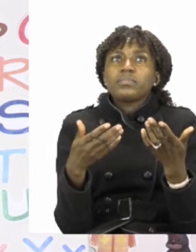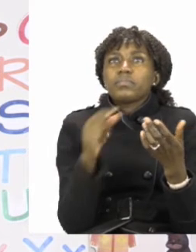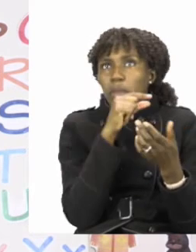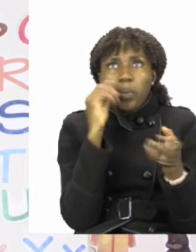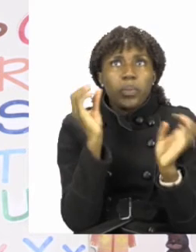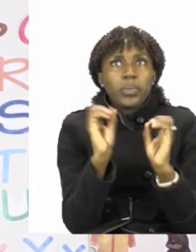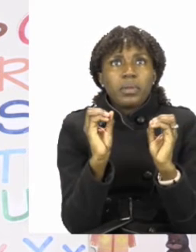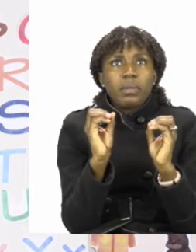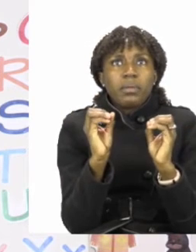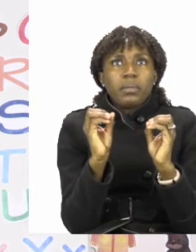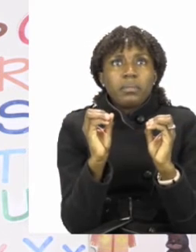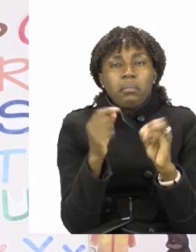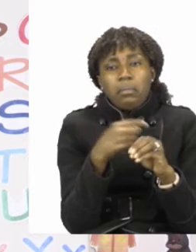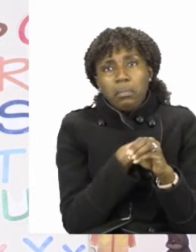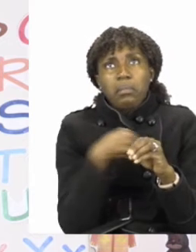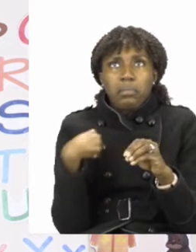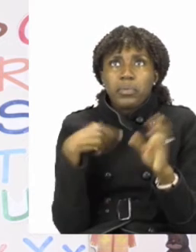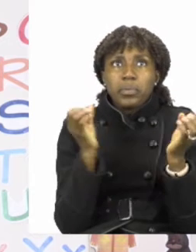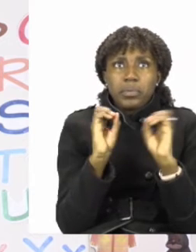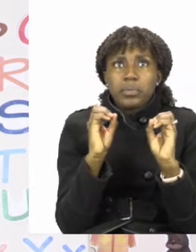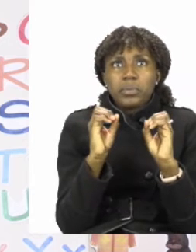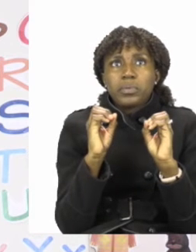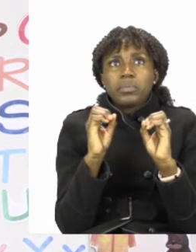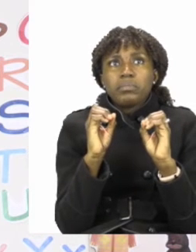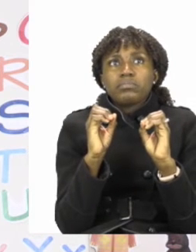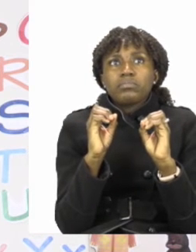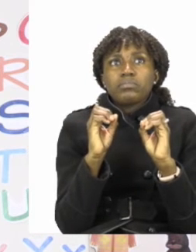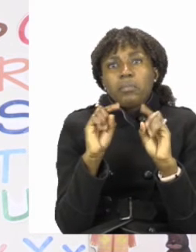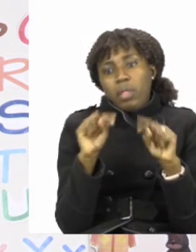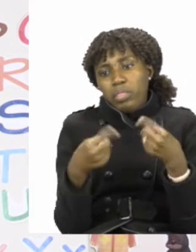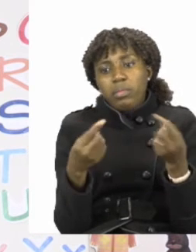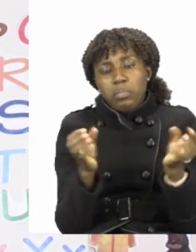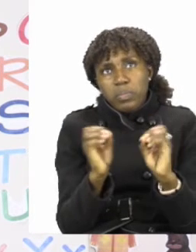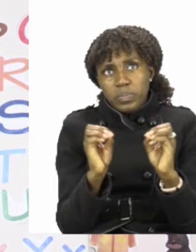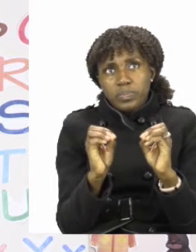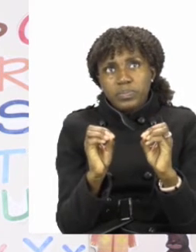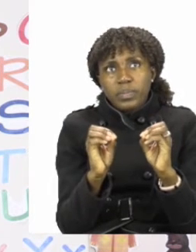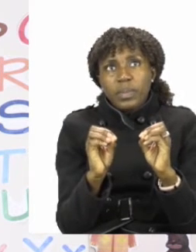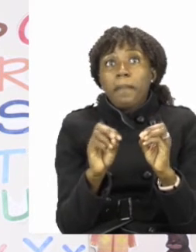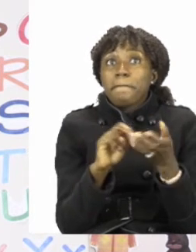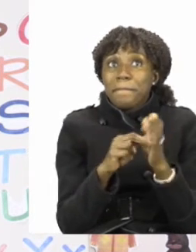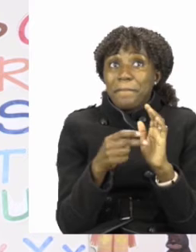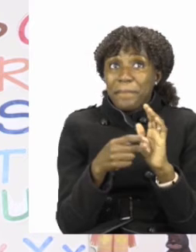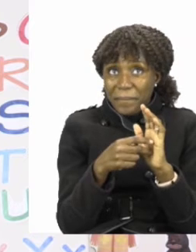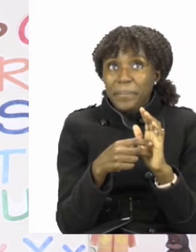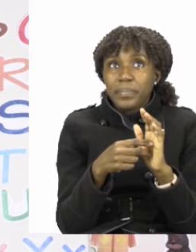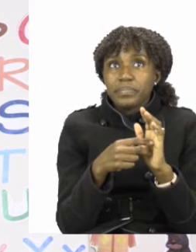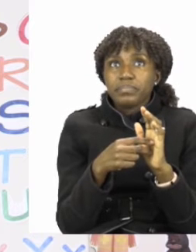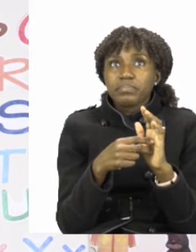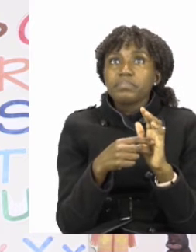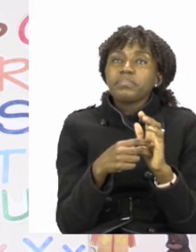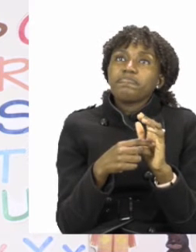name, there is no he, there's no she, and there's no things, only I.